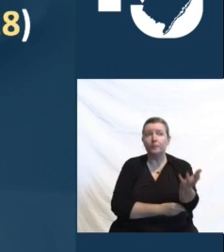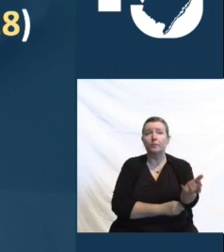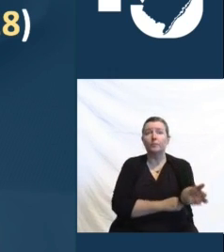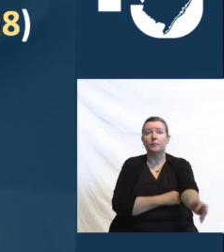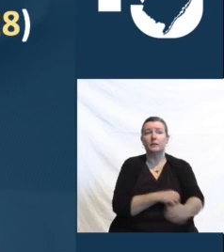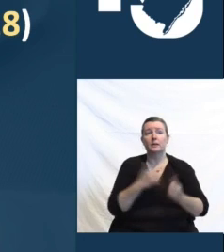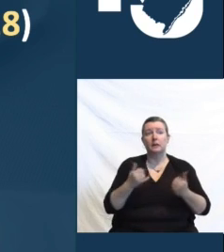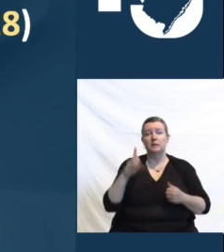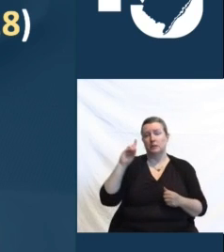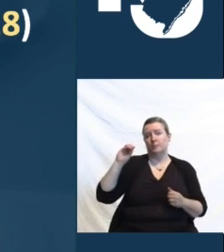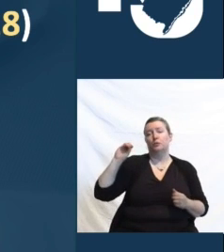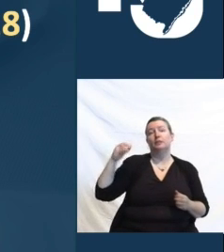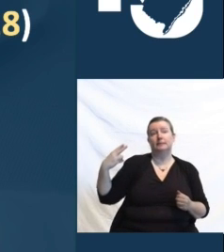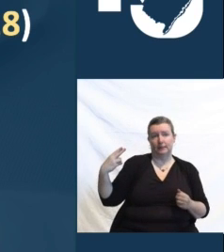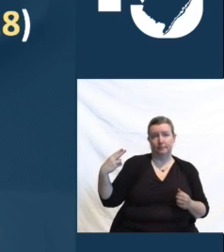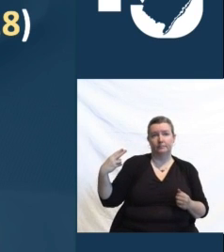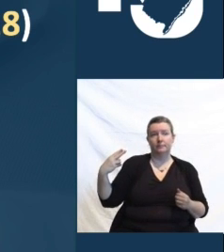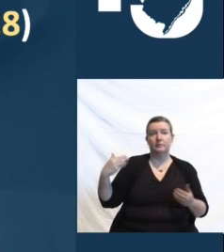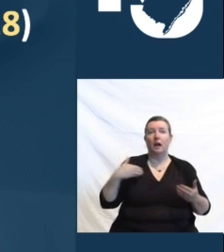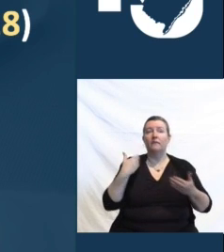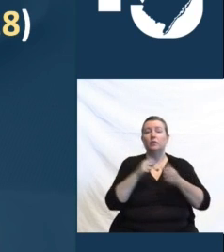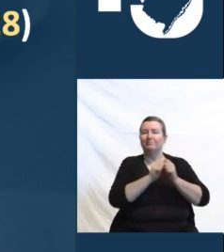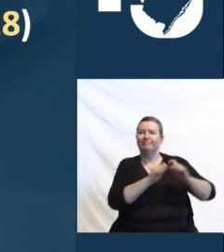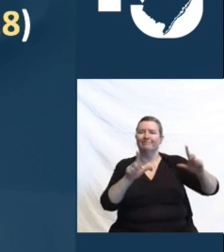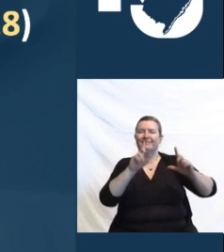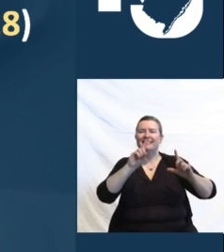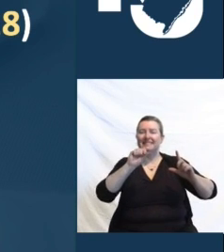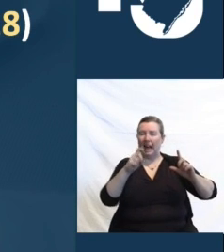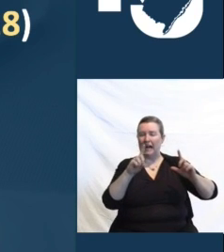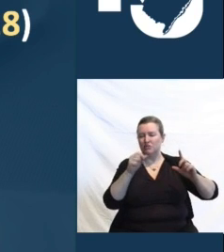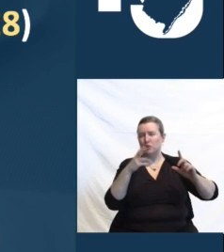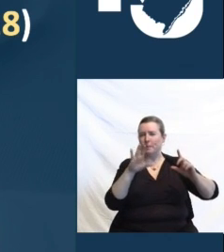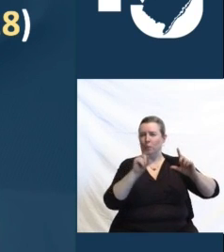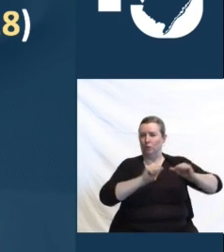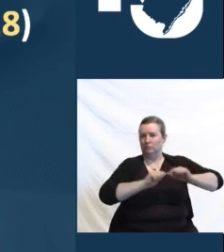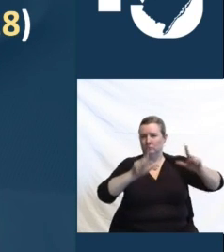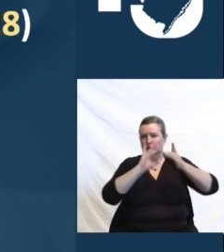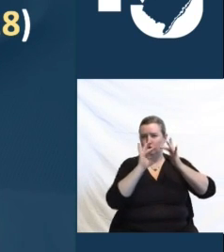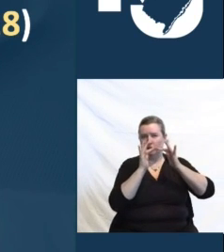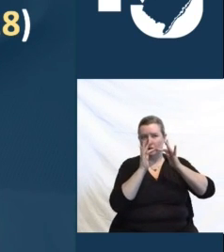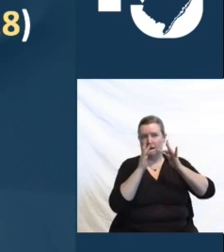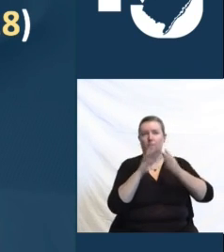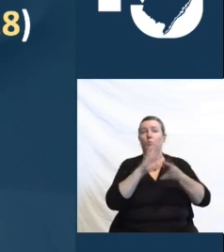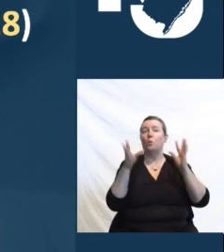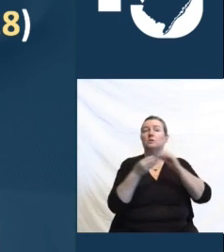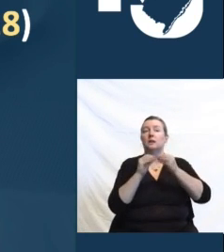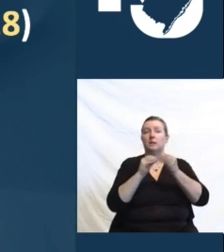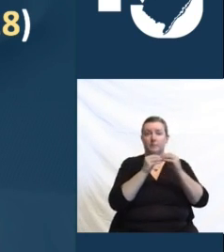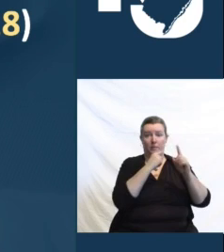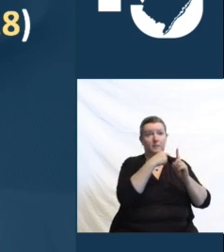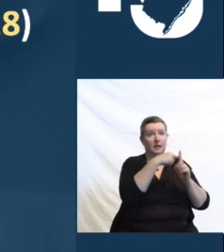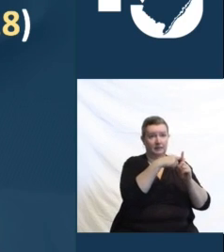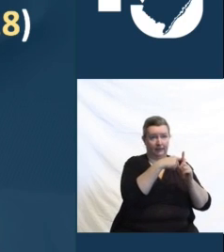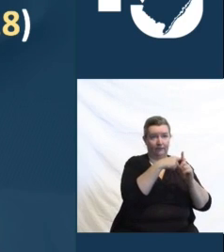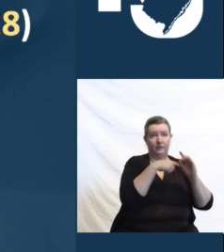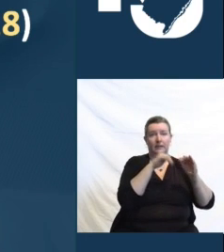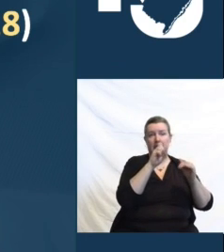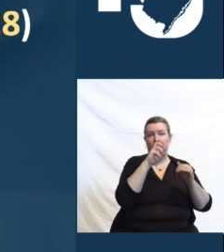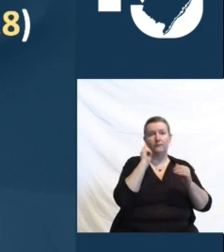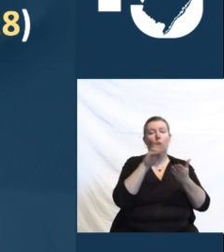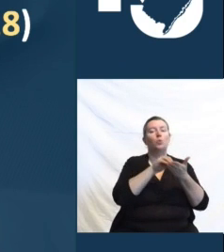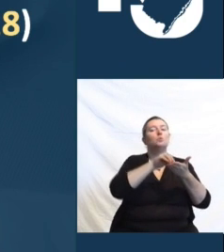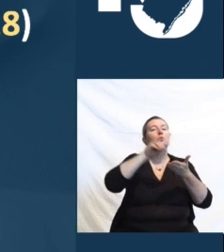on the dashboard with reports on the total numbers of positive cases tracked among all students and staff